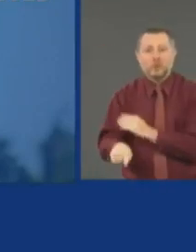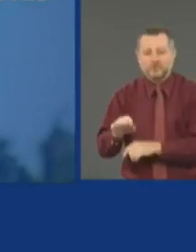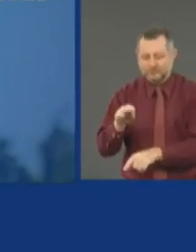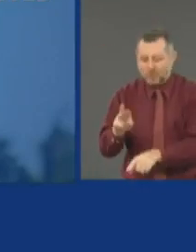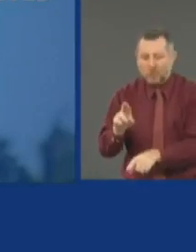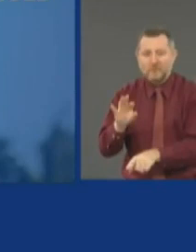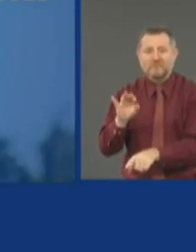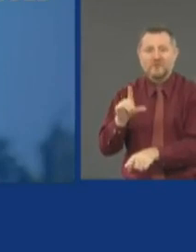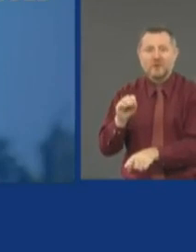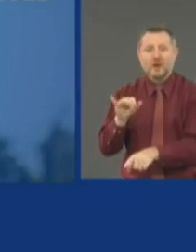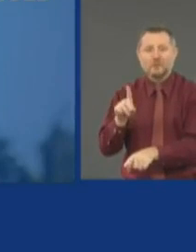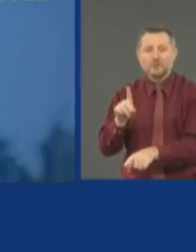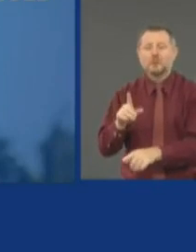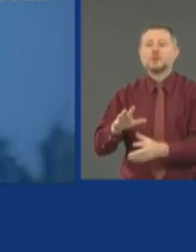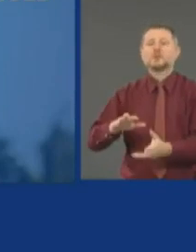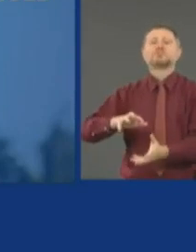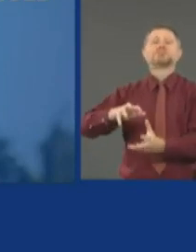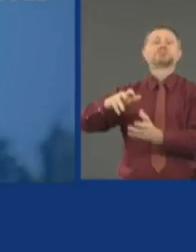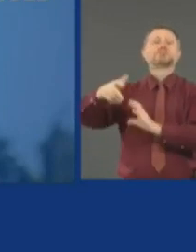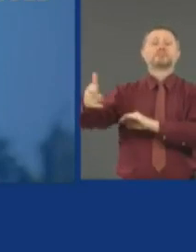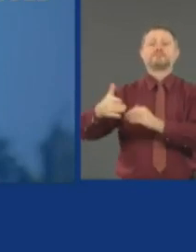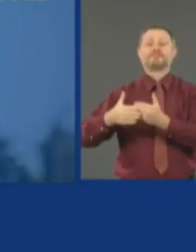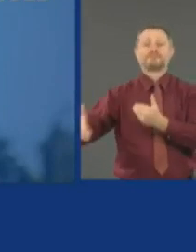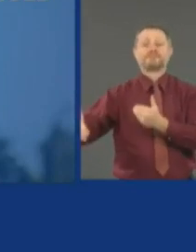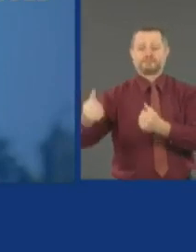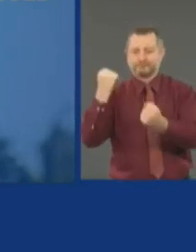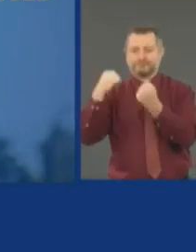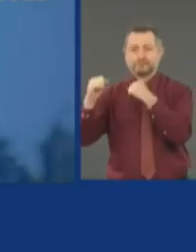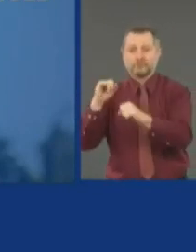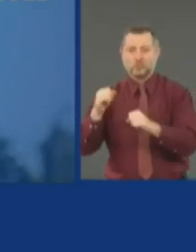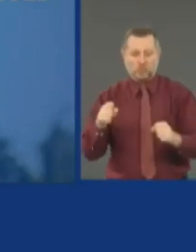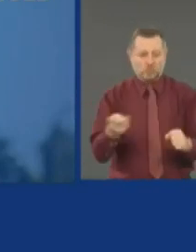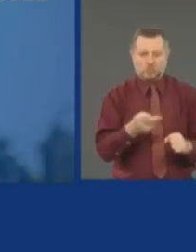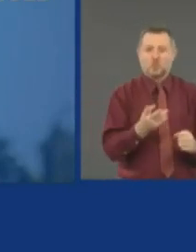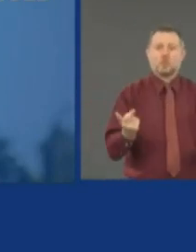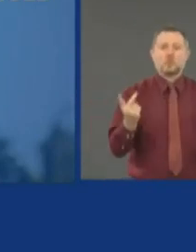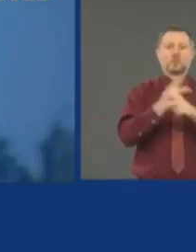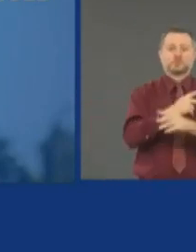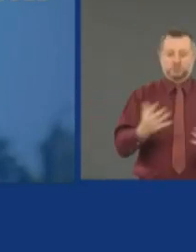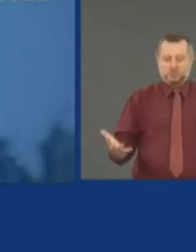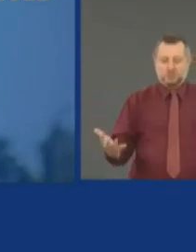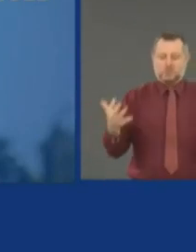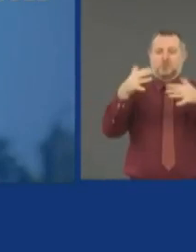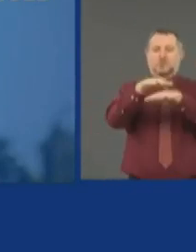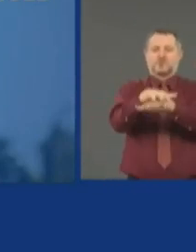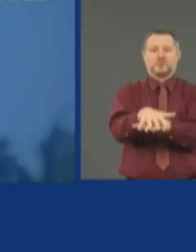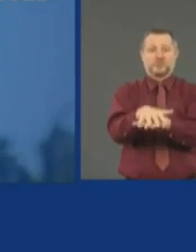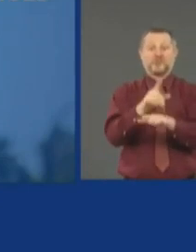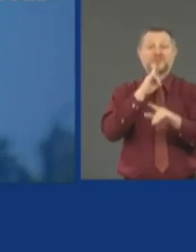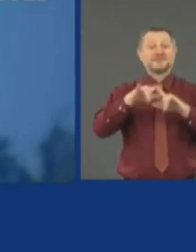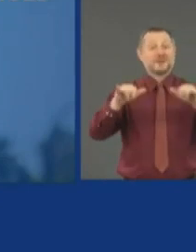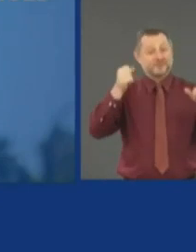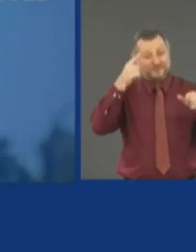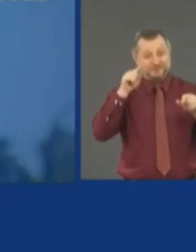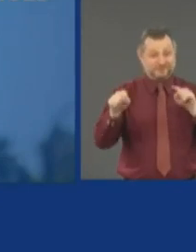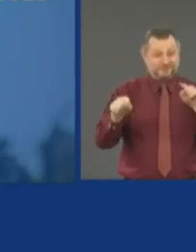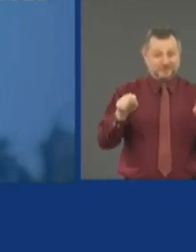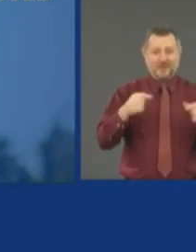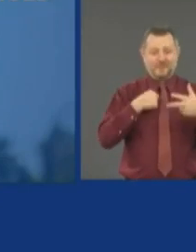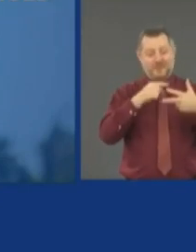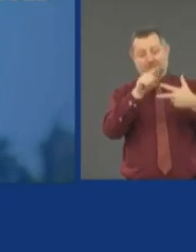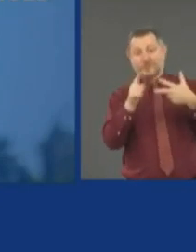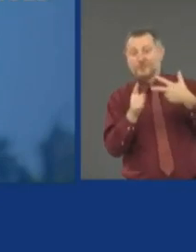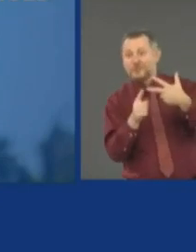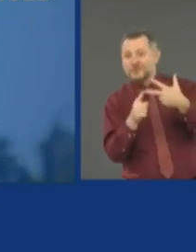Those two compound each other. You then wrap it in this hyper-partisan, hyper-political